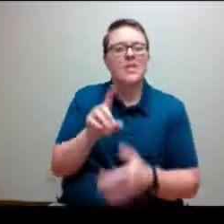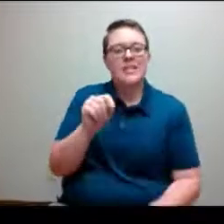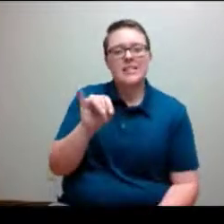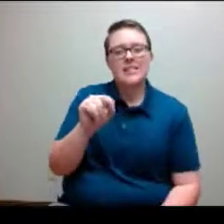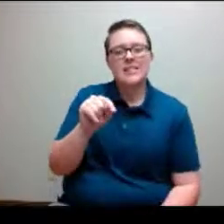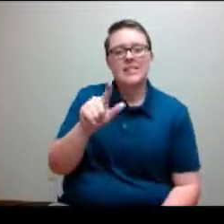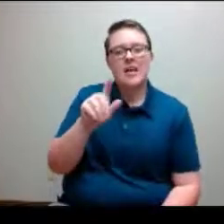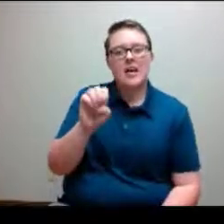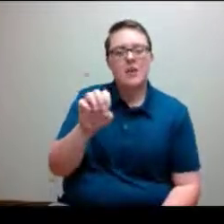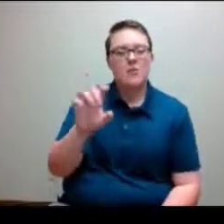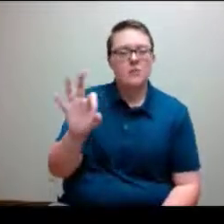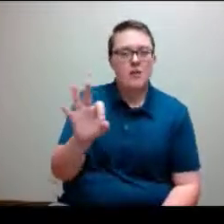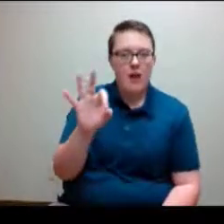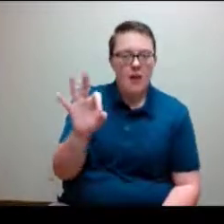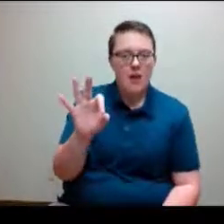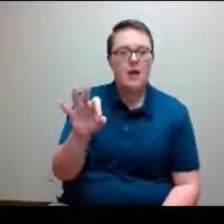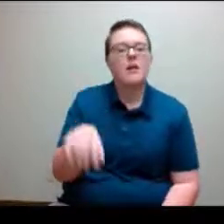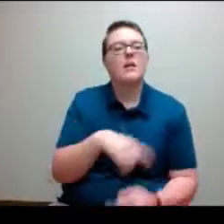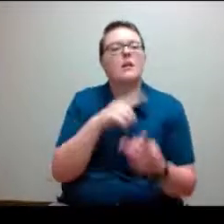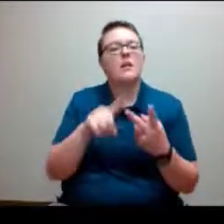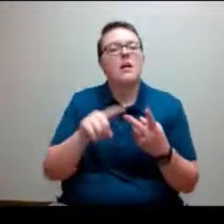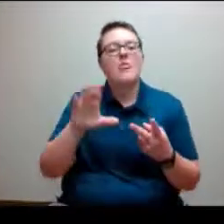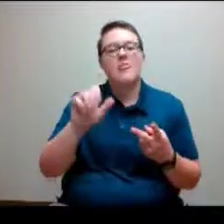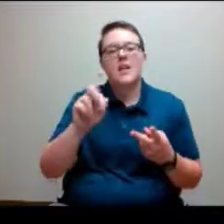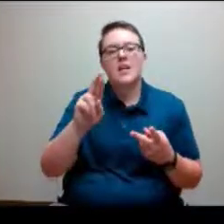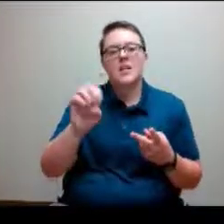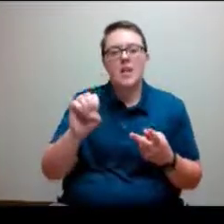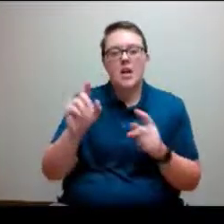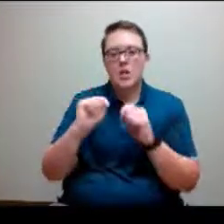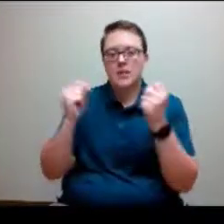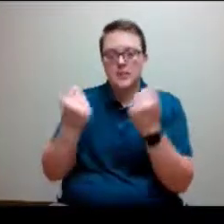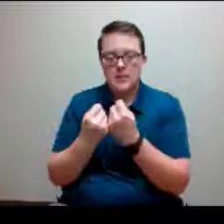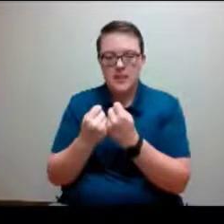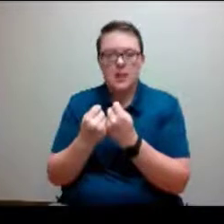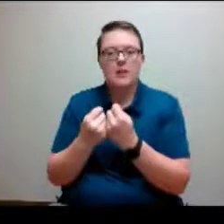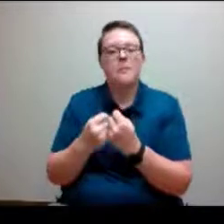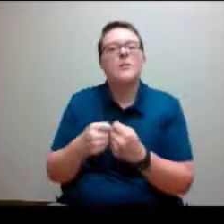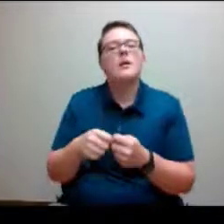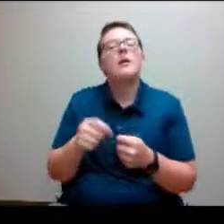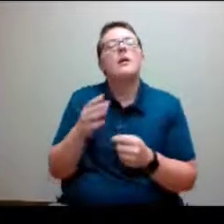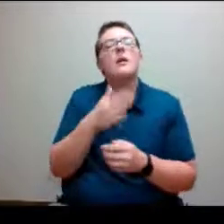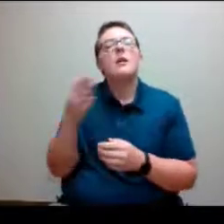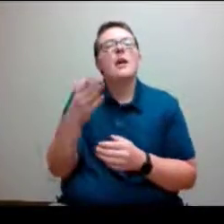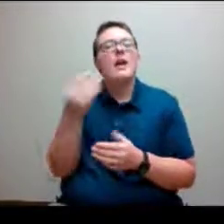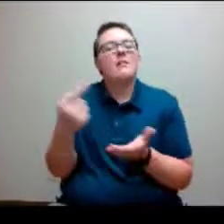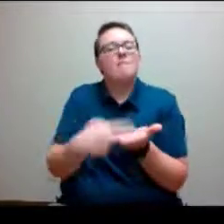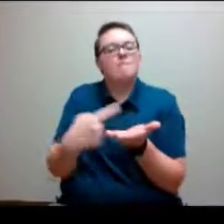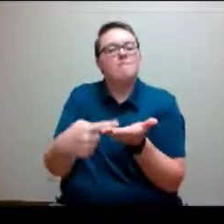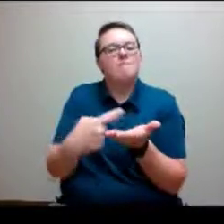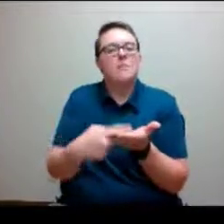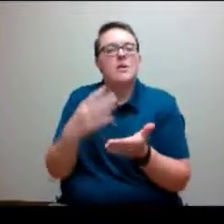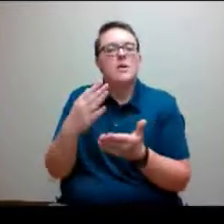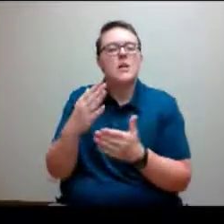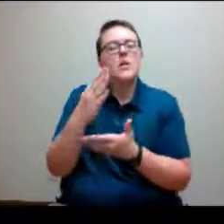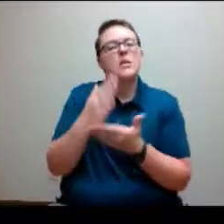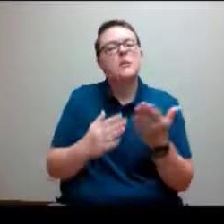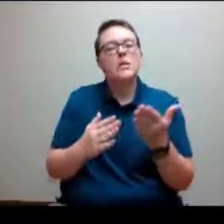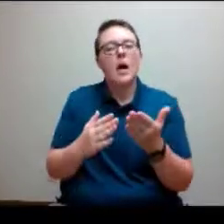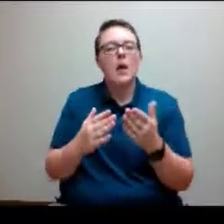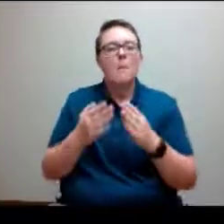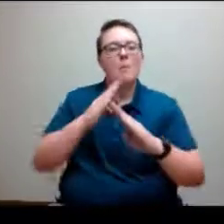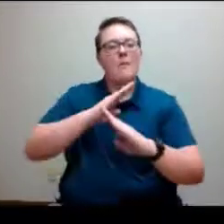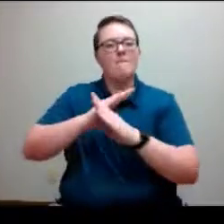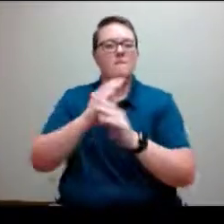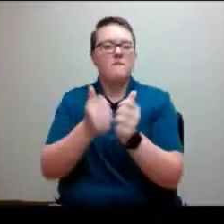as well as review the care team and eliminating barriers fund, and then discuss some prevention education efforts in all of these areas.